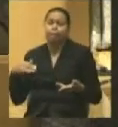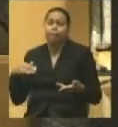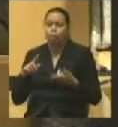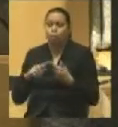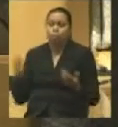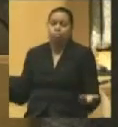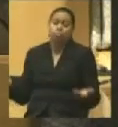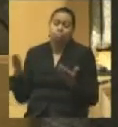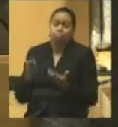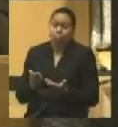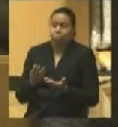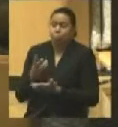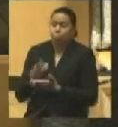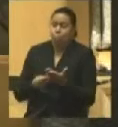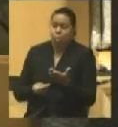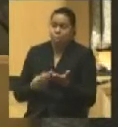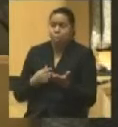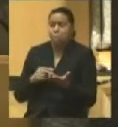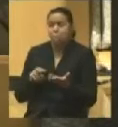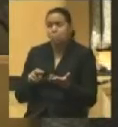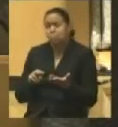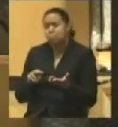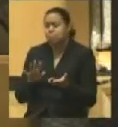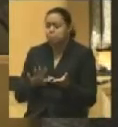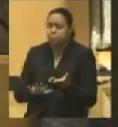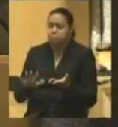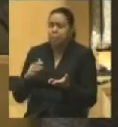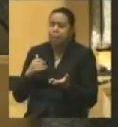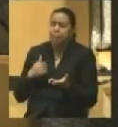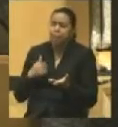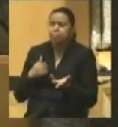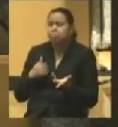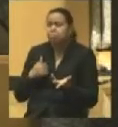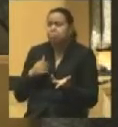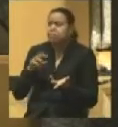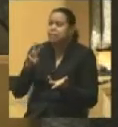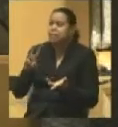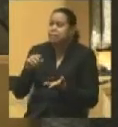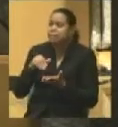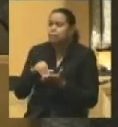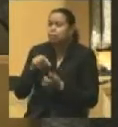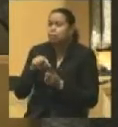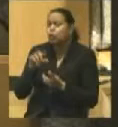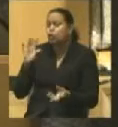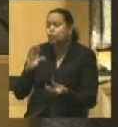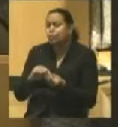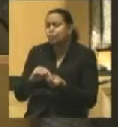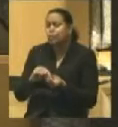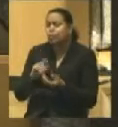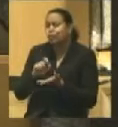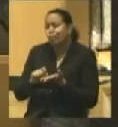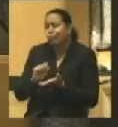together, roughly speaking, he devoted about 6,000 words to